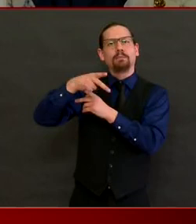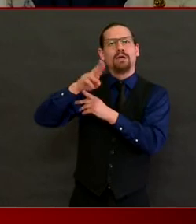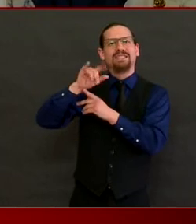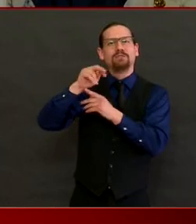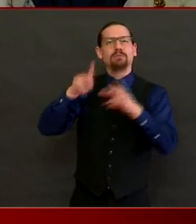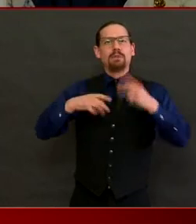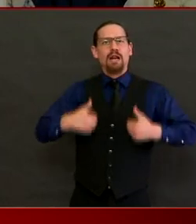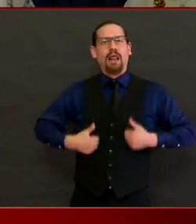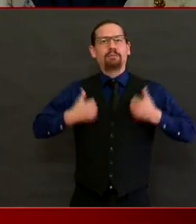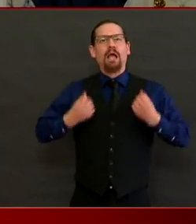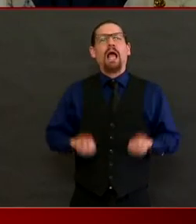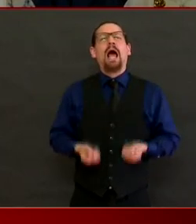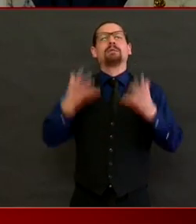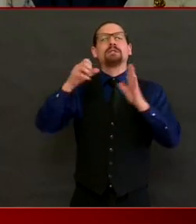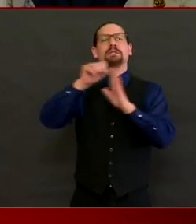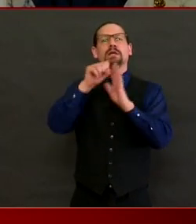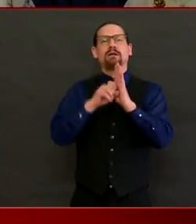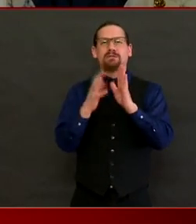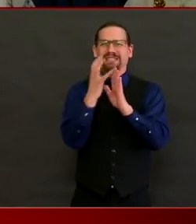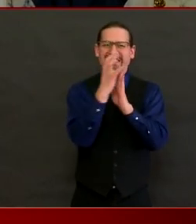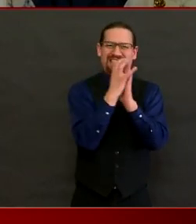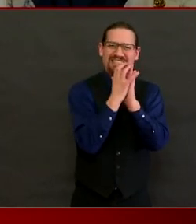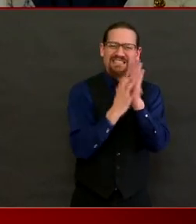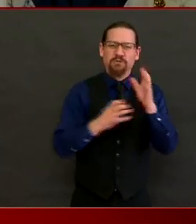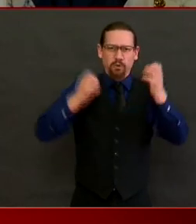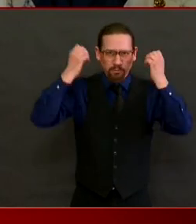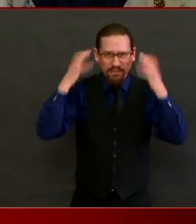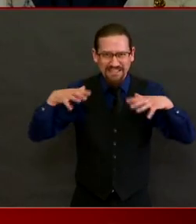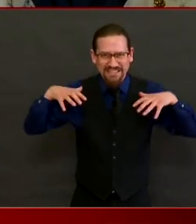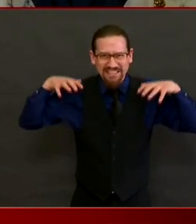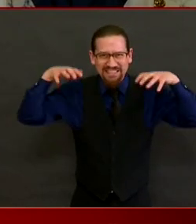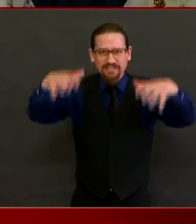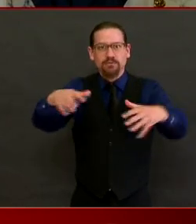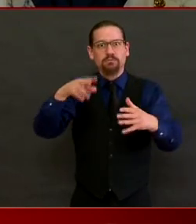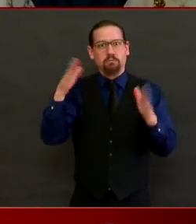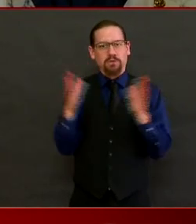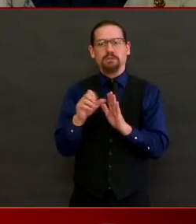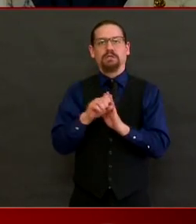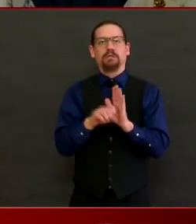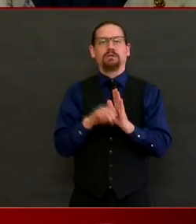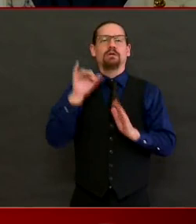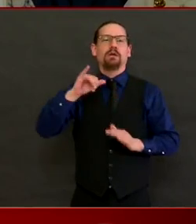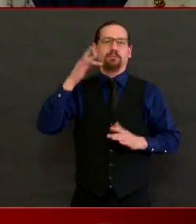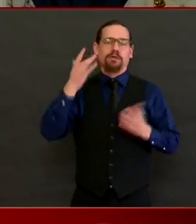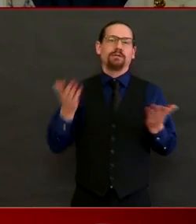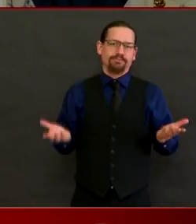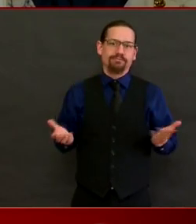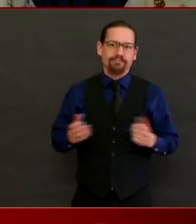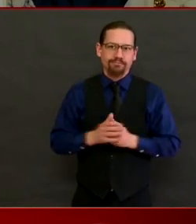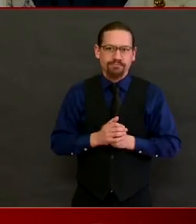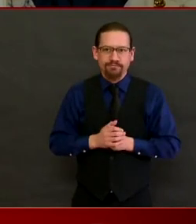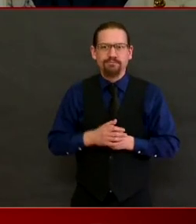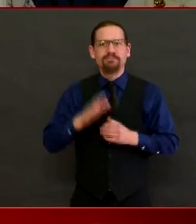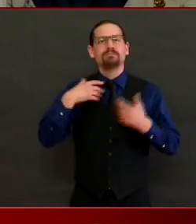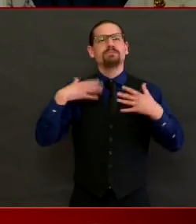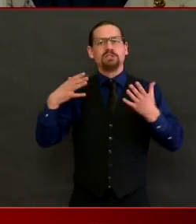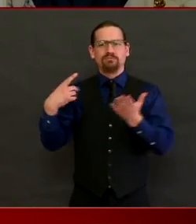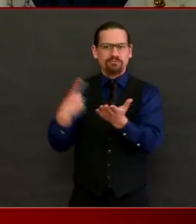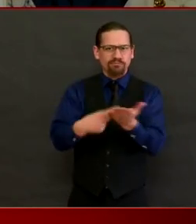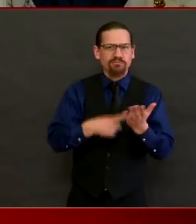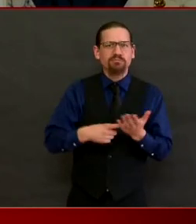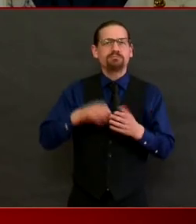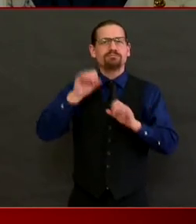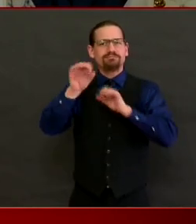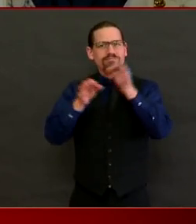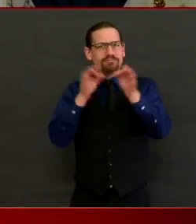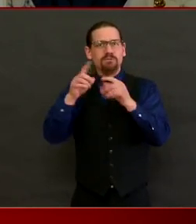physically fragile, and being in our congregate care settings, can unfortunately contribute to why we are seeing the types